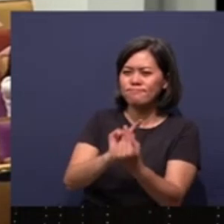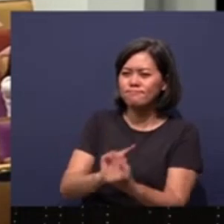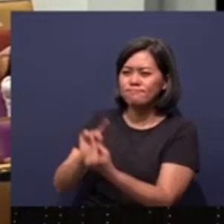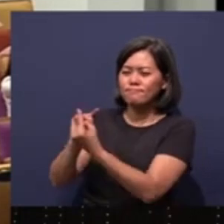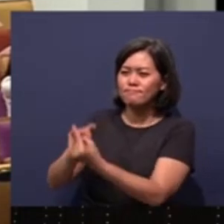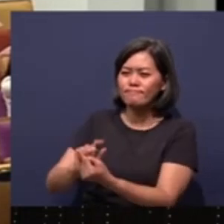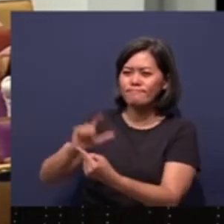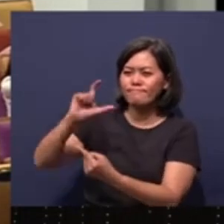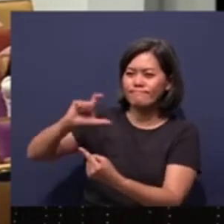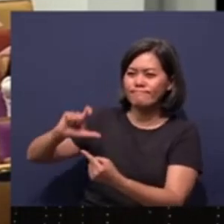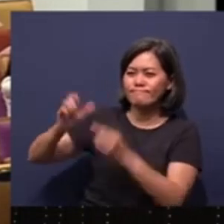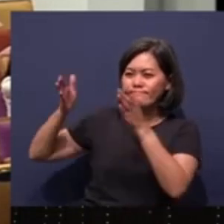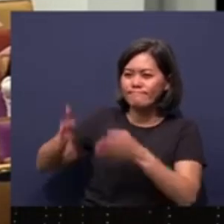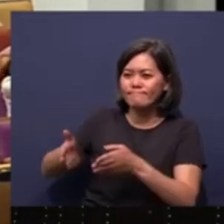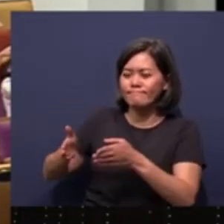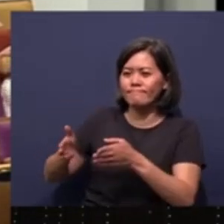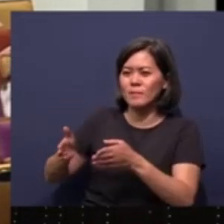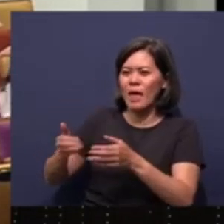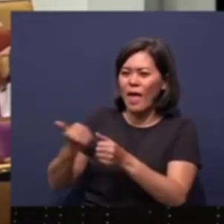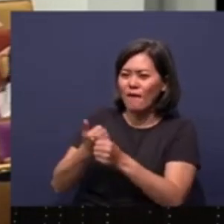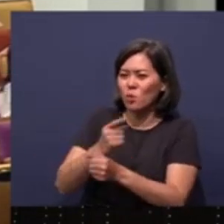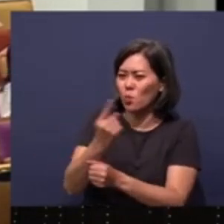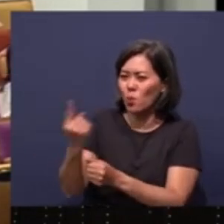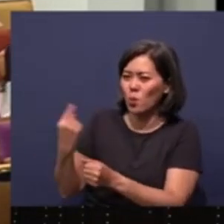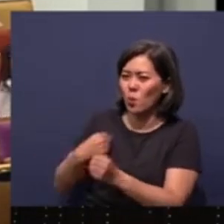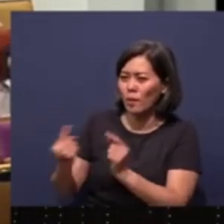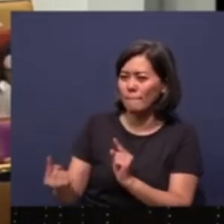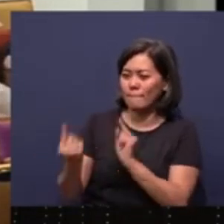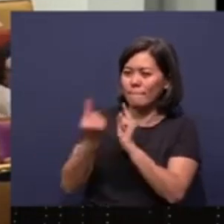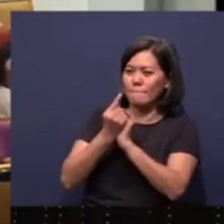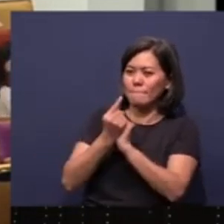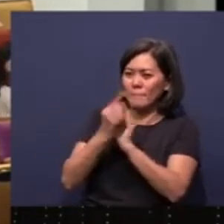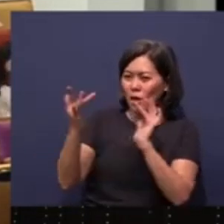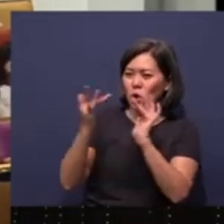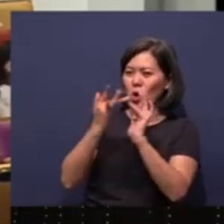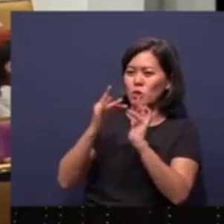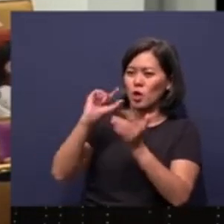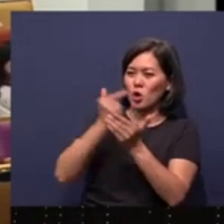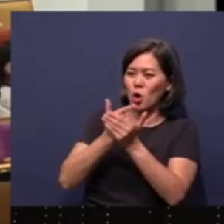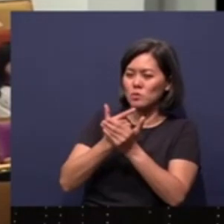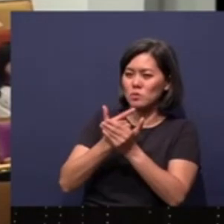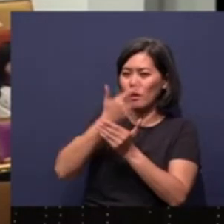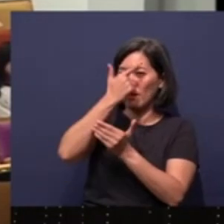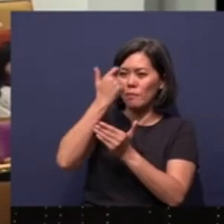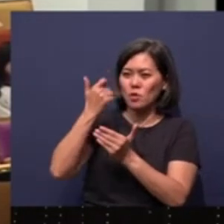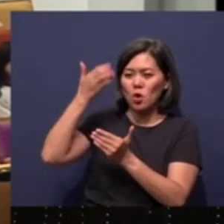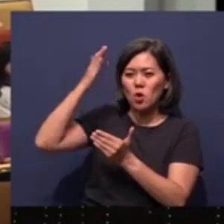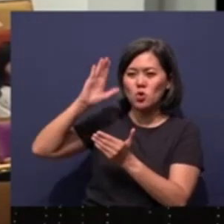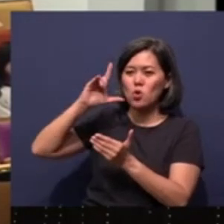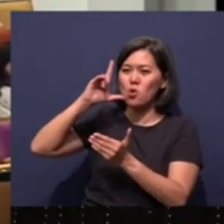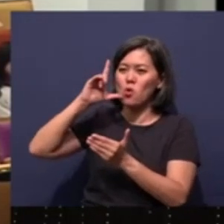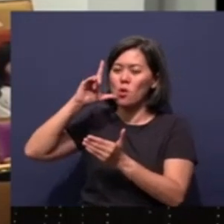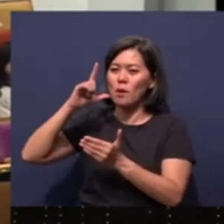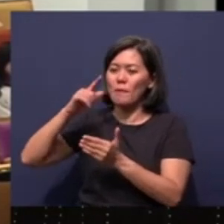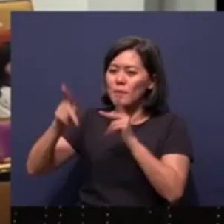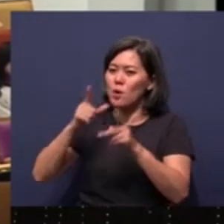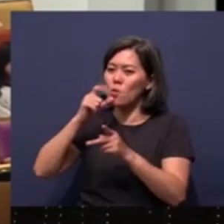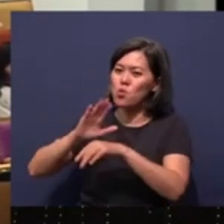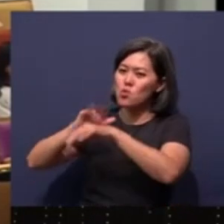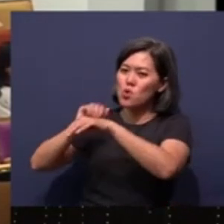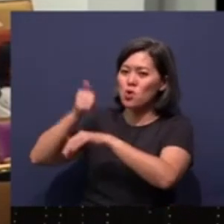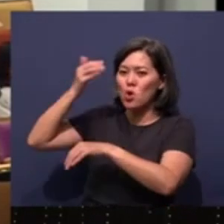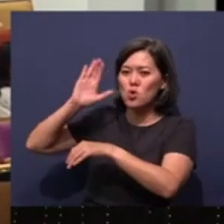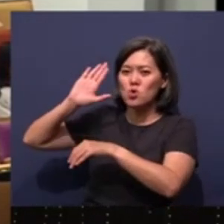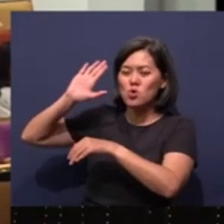every Nepali we meet, may they come into contact with the gospel because of people who call on the name of our Lord Jesus Christ, and